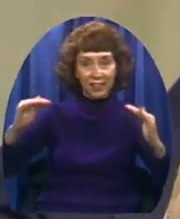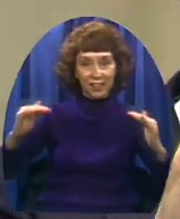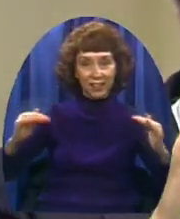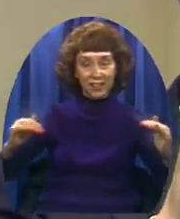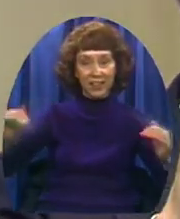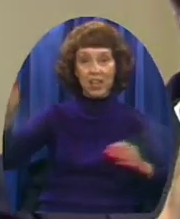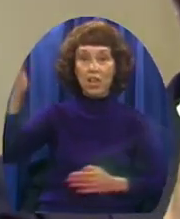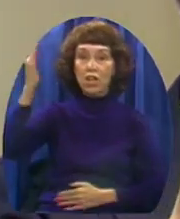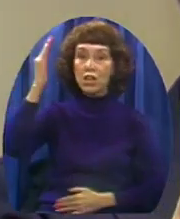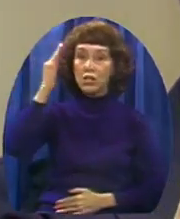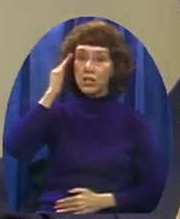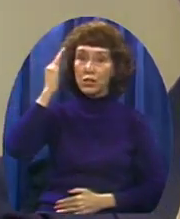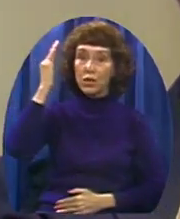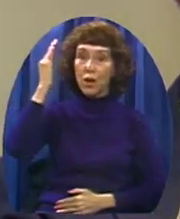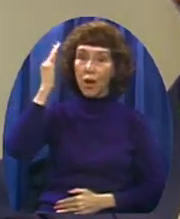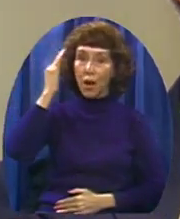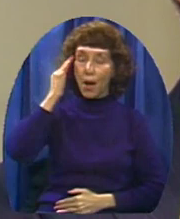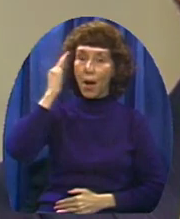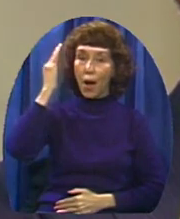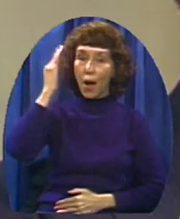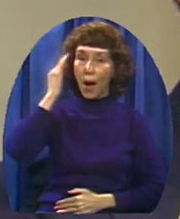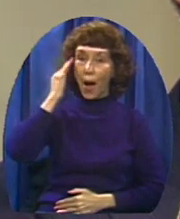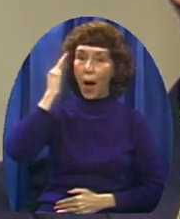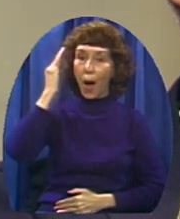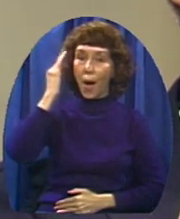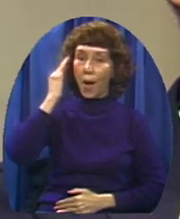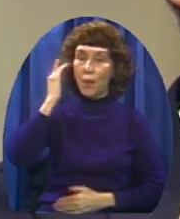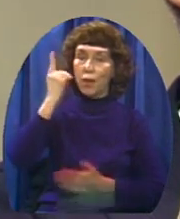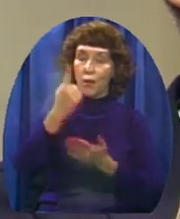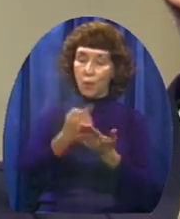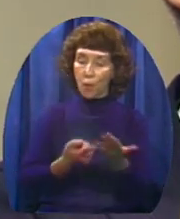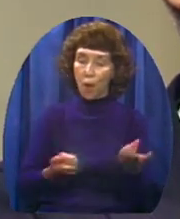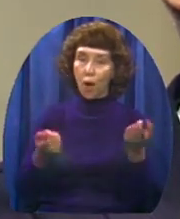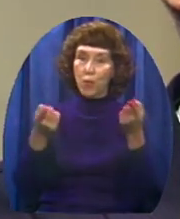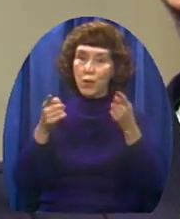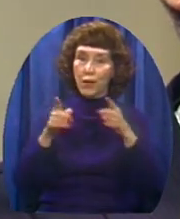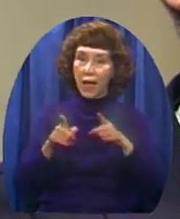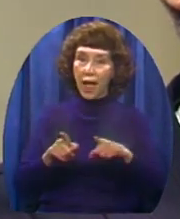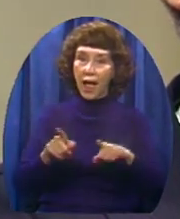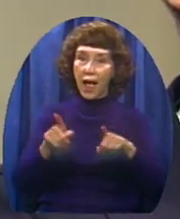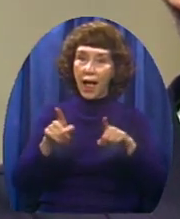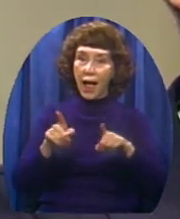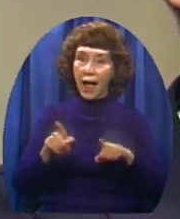Knowing his destiny